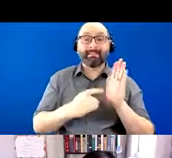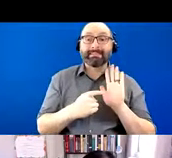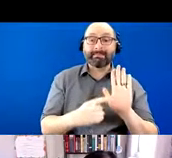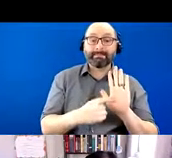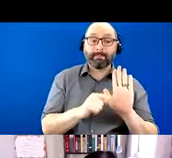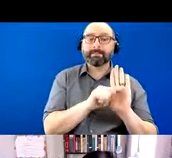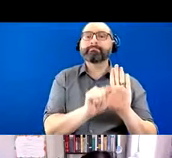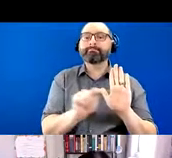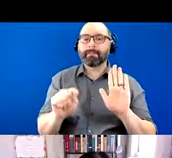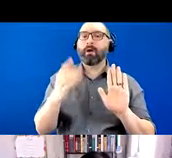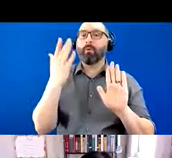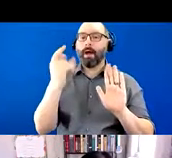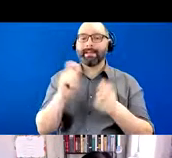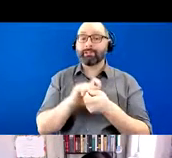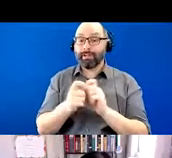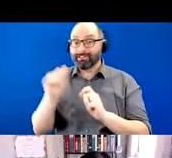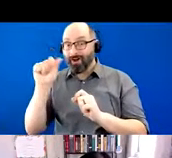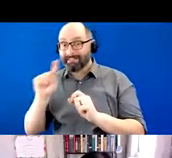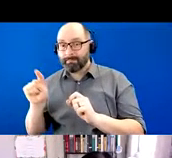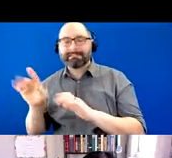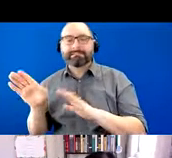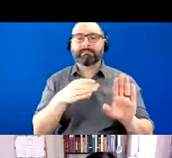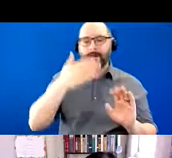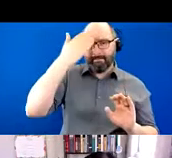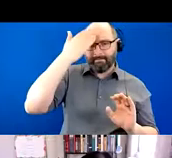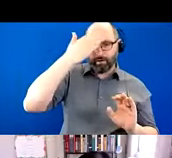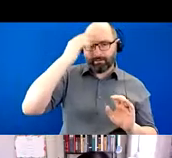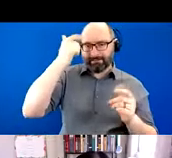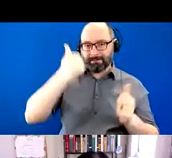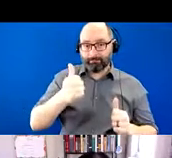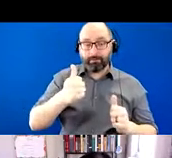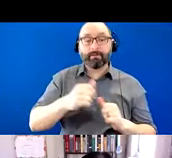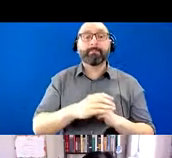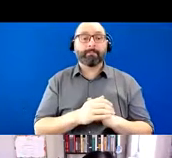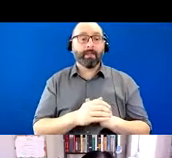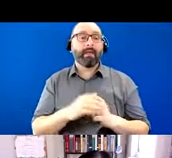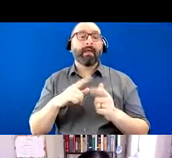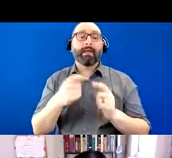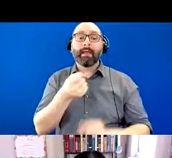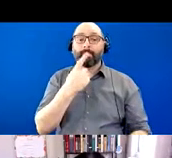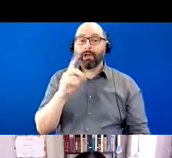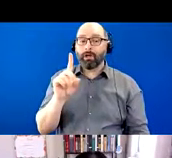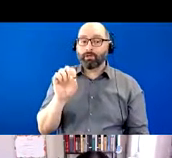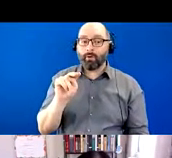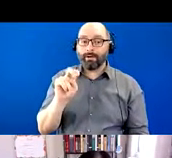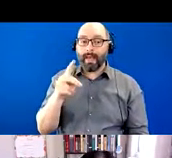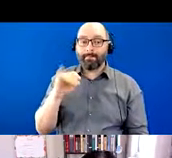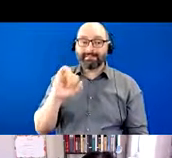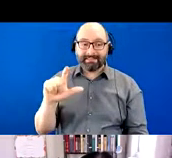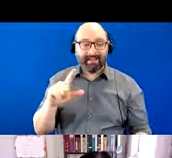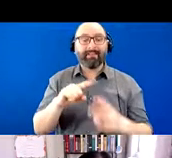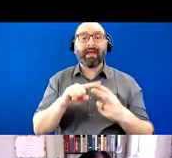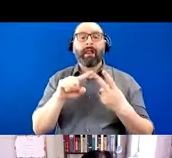why that was. He was started initially on Dinepazil and then moved on to memantine and